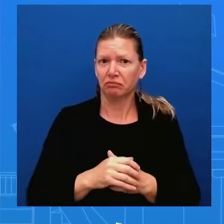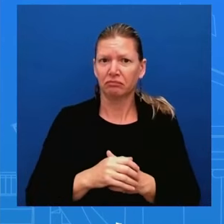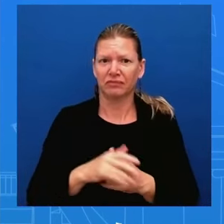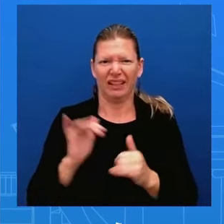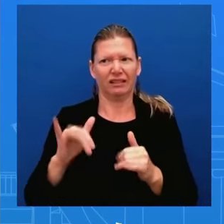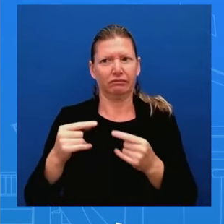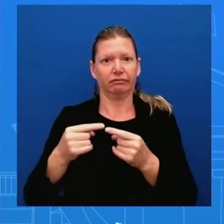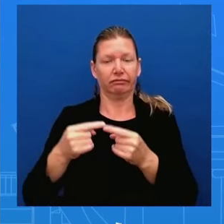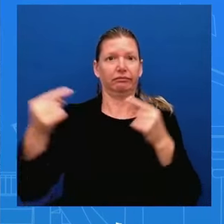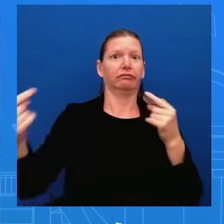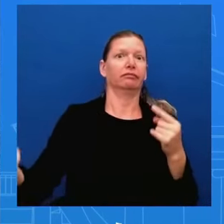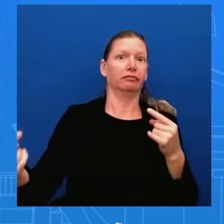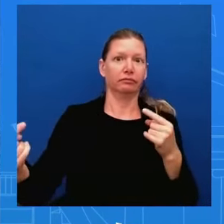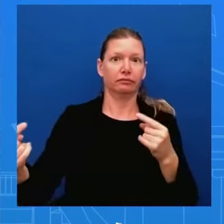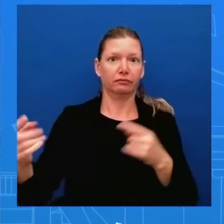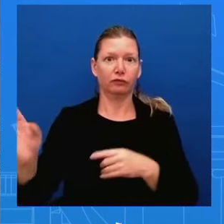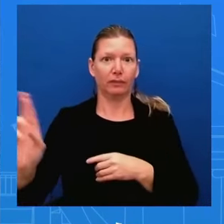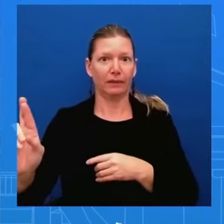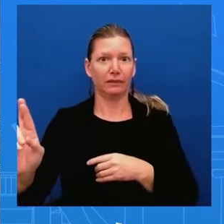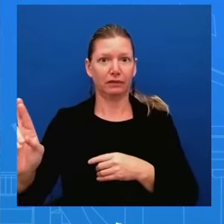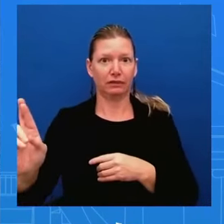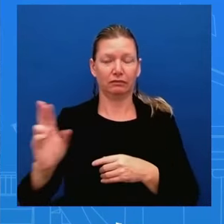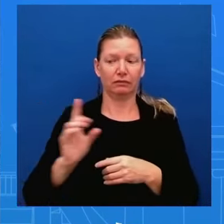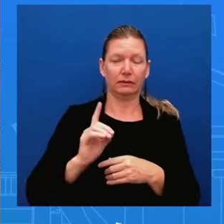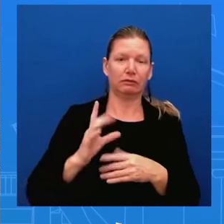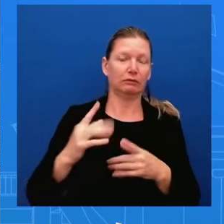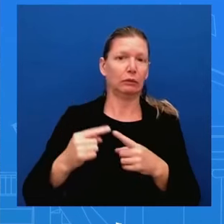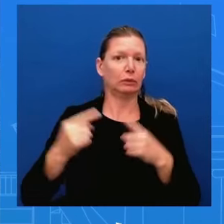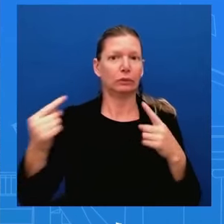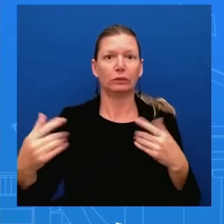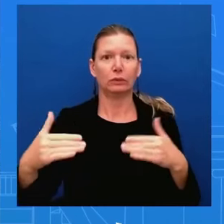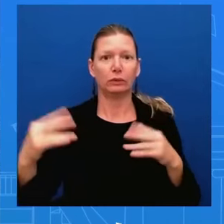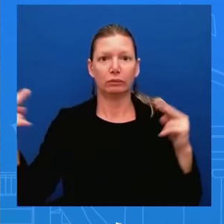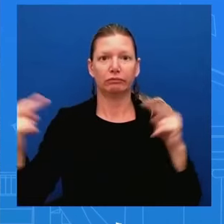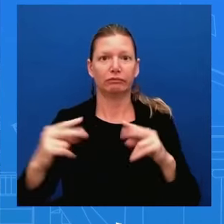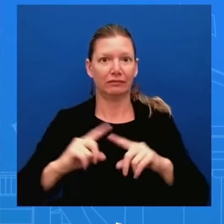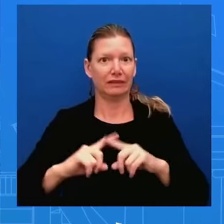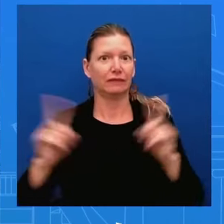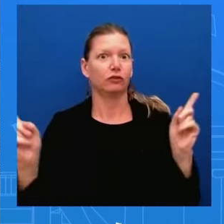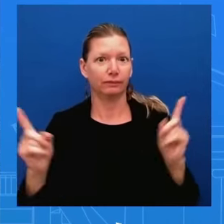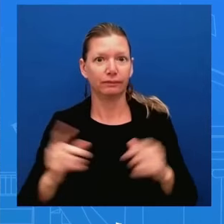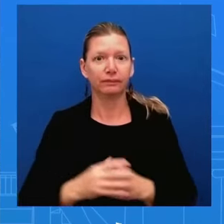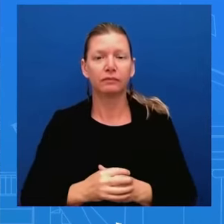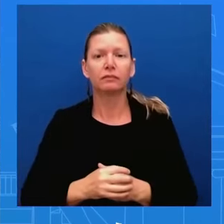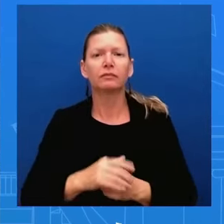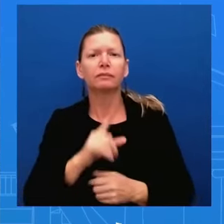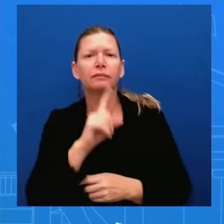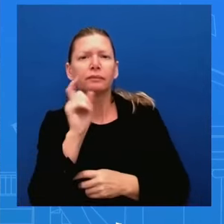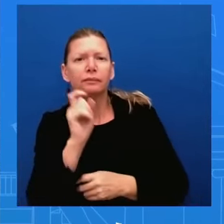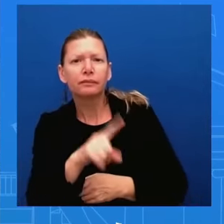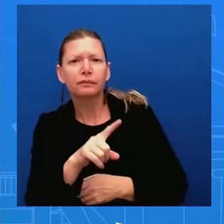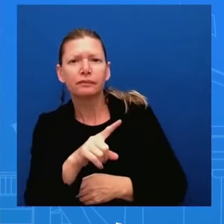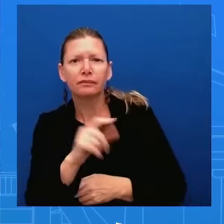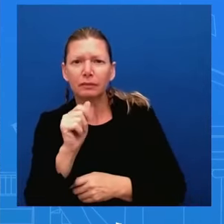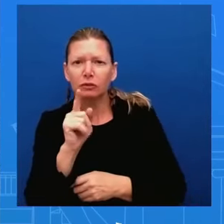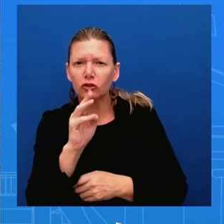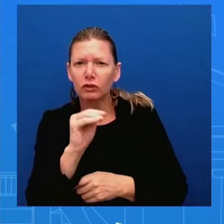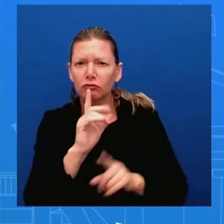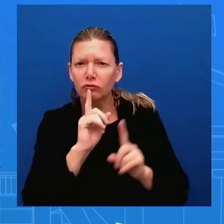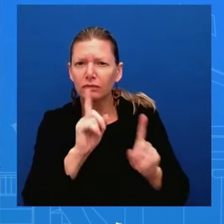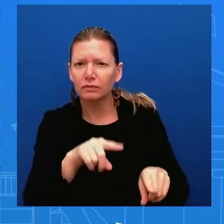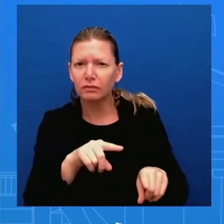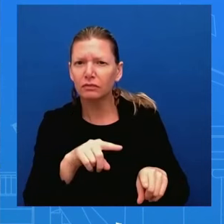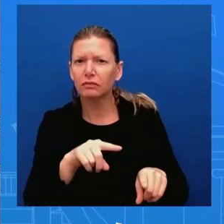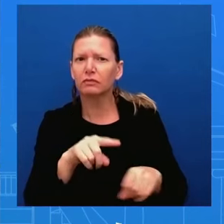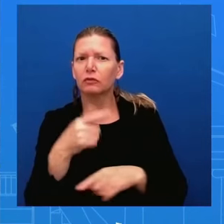can i ask you um if there's any administration reaction um to georgia's passage of the foreign influence law uh